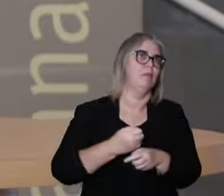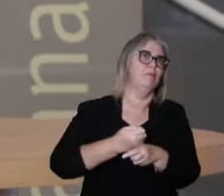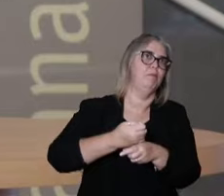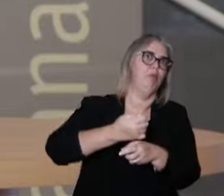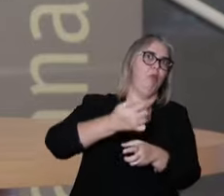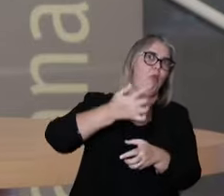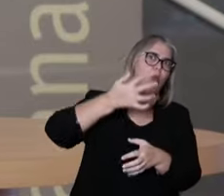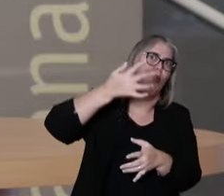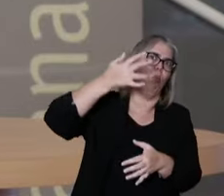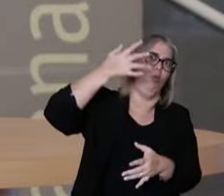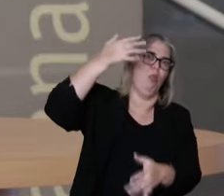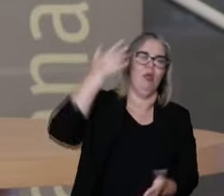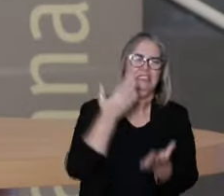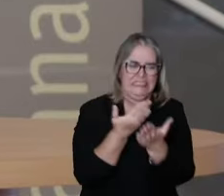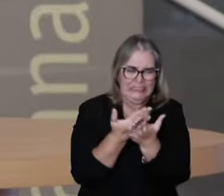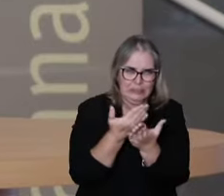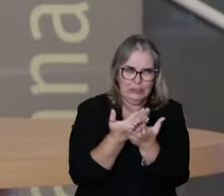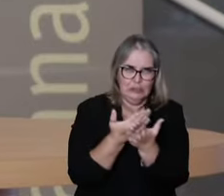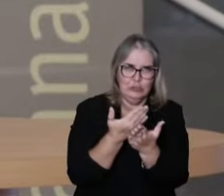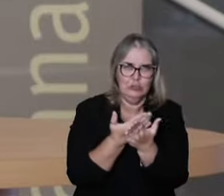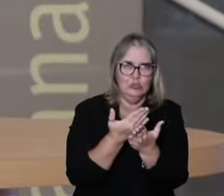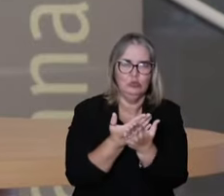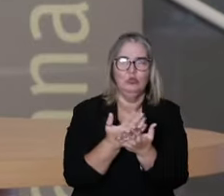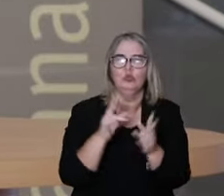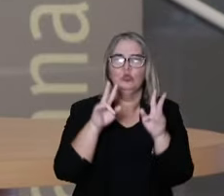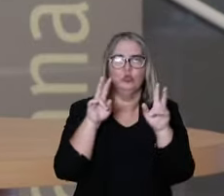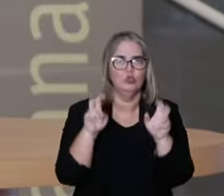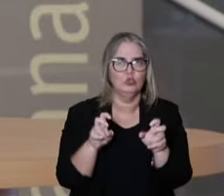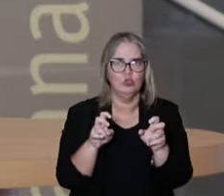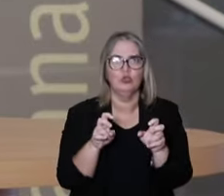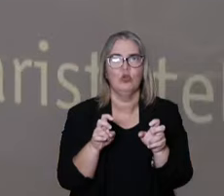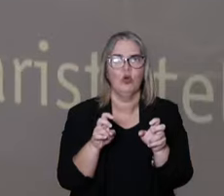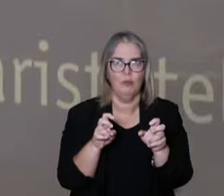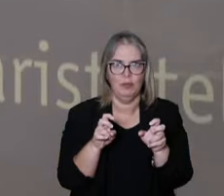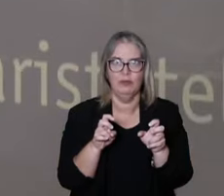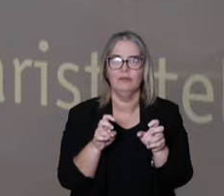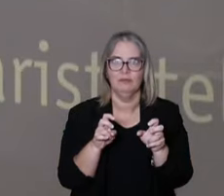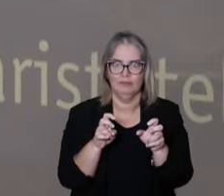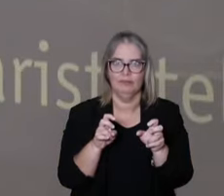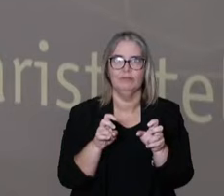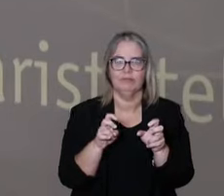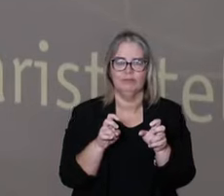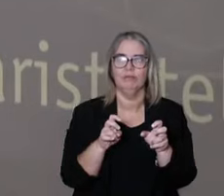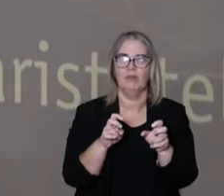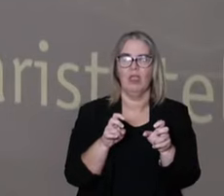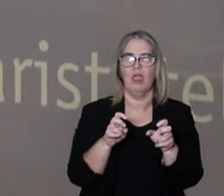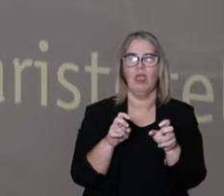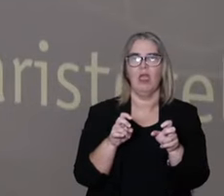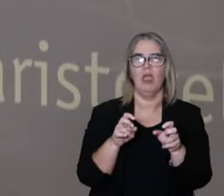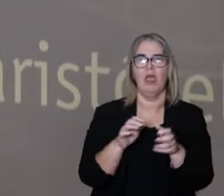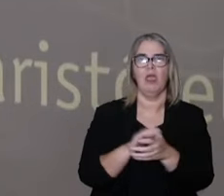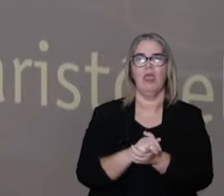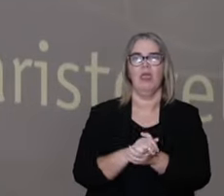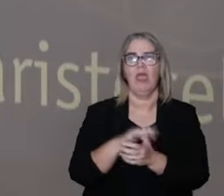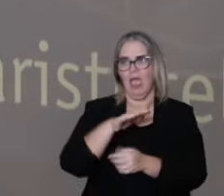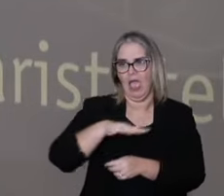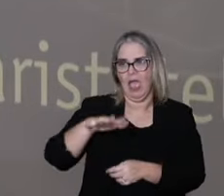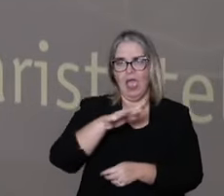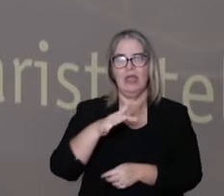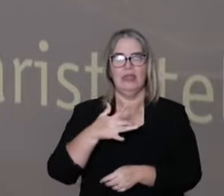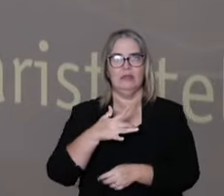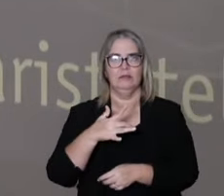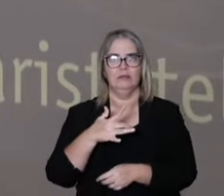going to find a spreadsheet full of studies about all this and the evidence and the studies.